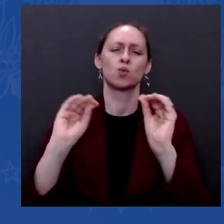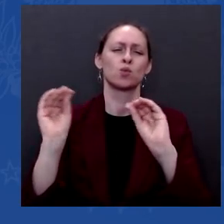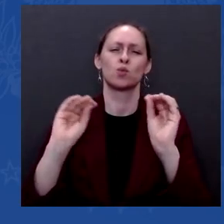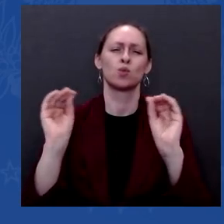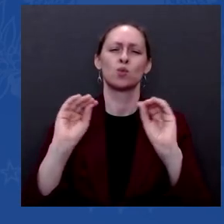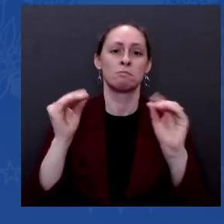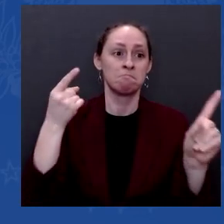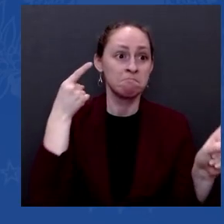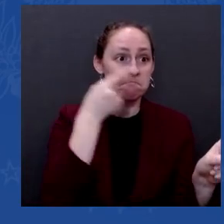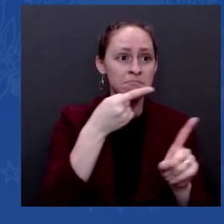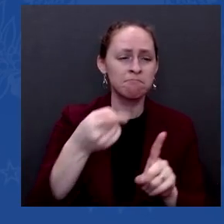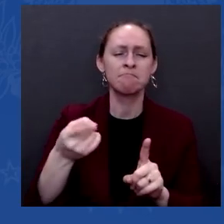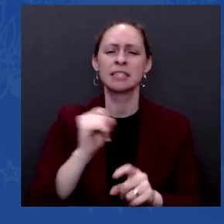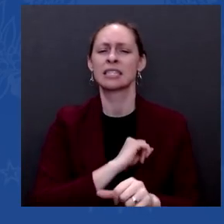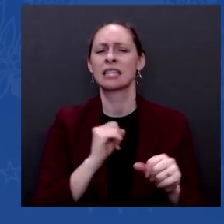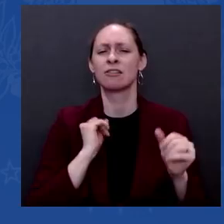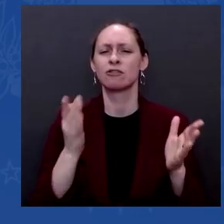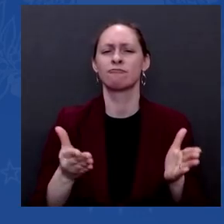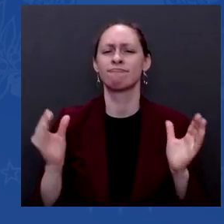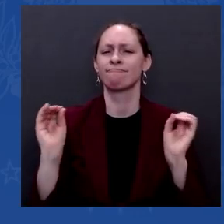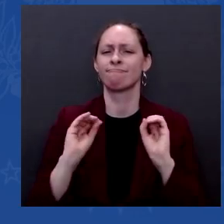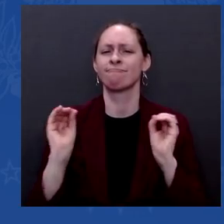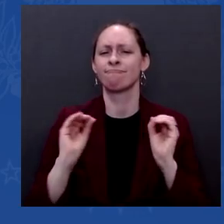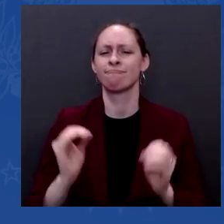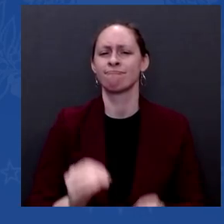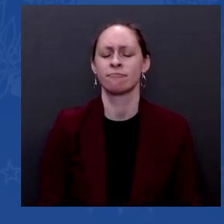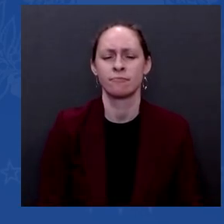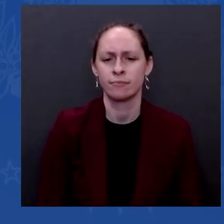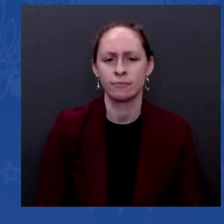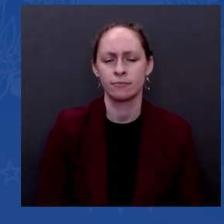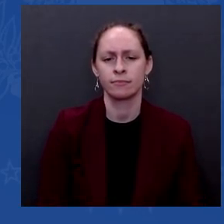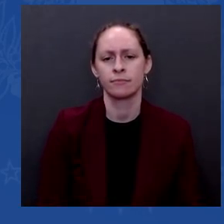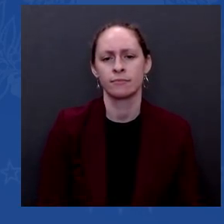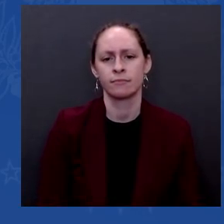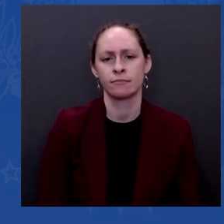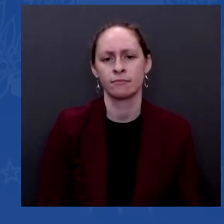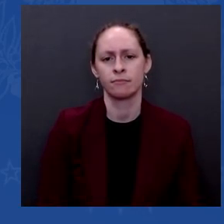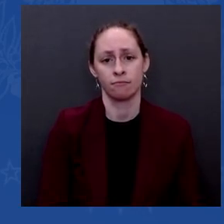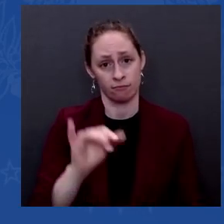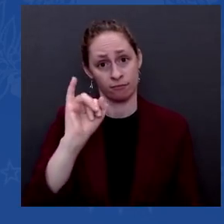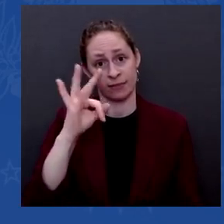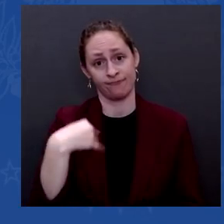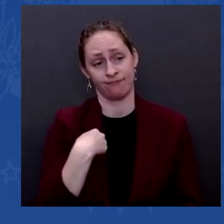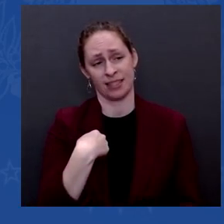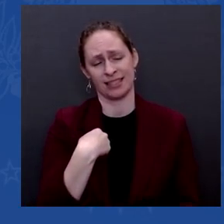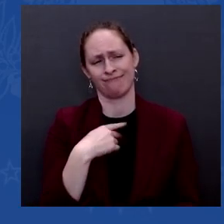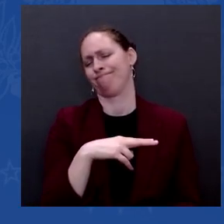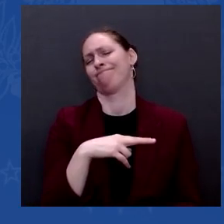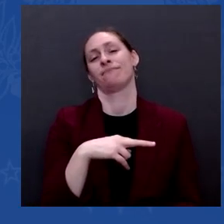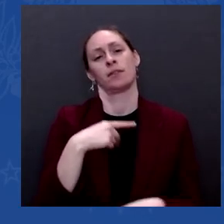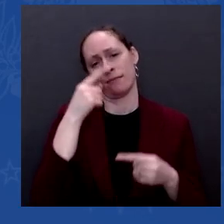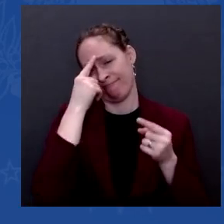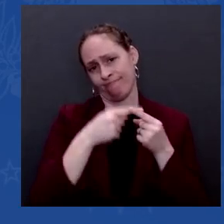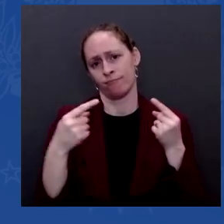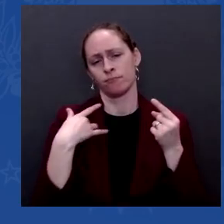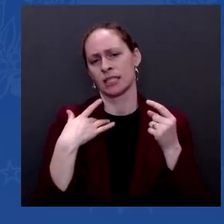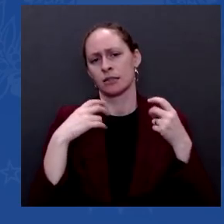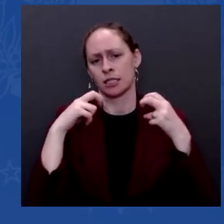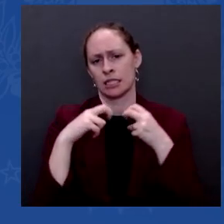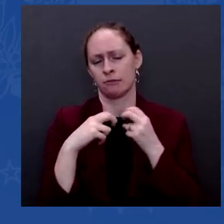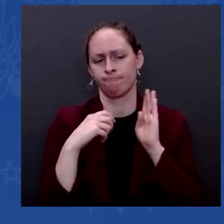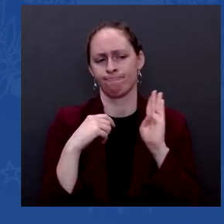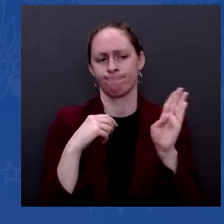made to them, communicate to them privately or in person with them. My desire still is, look,